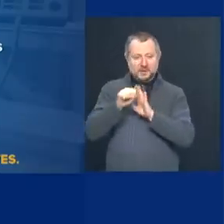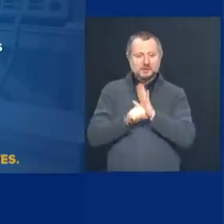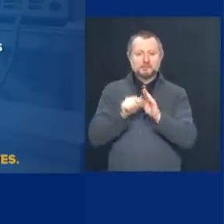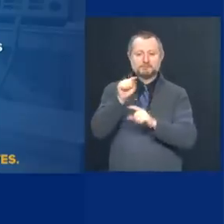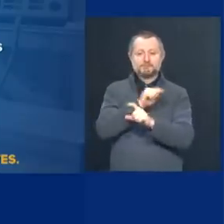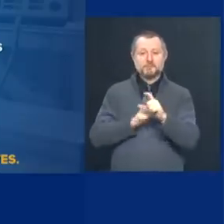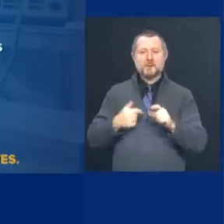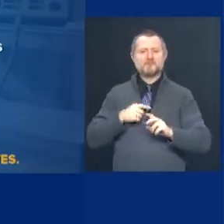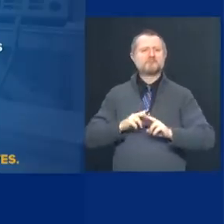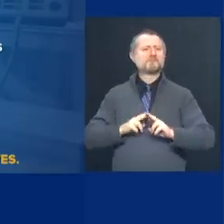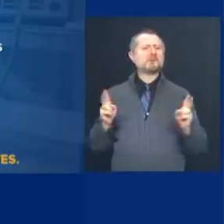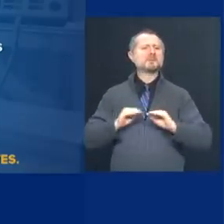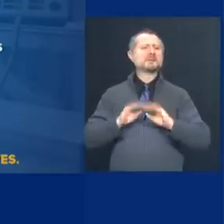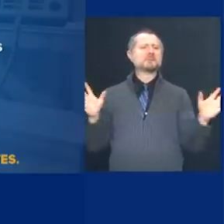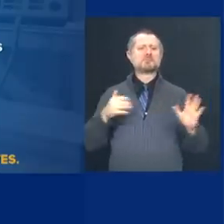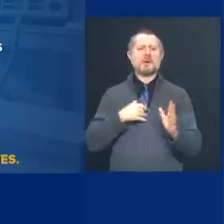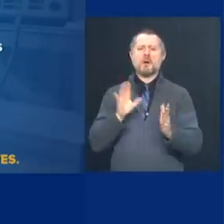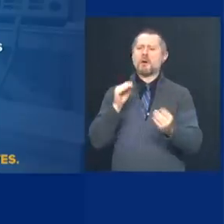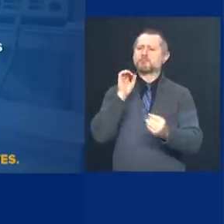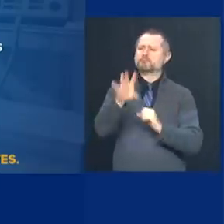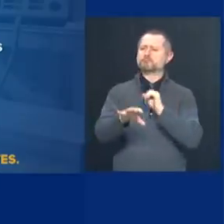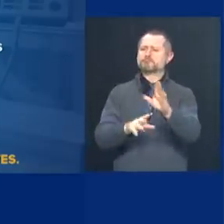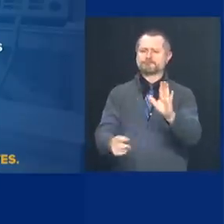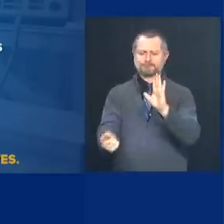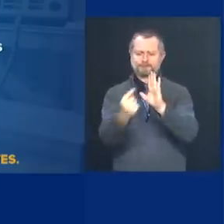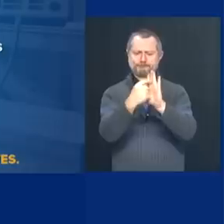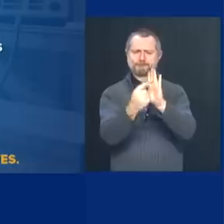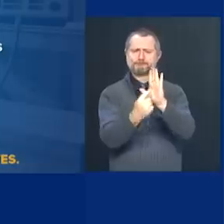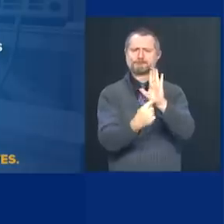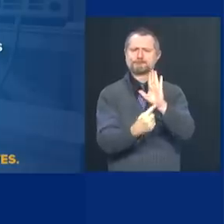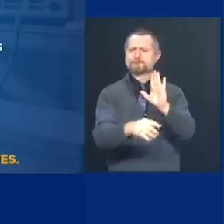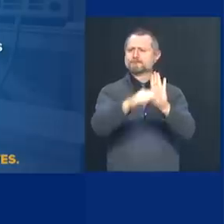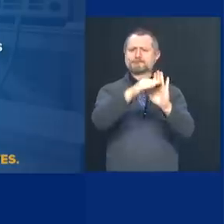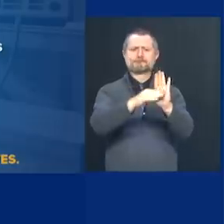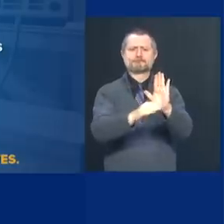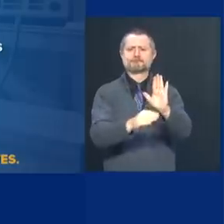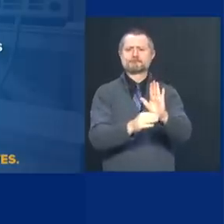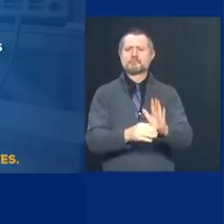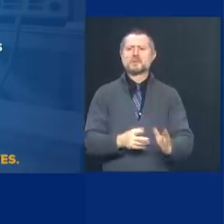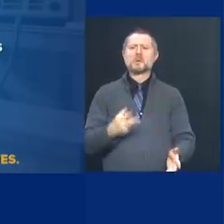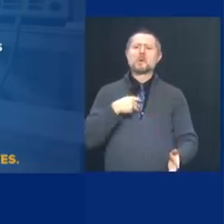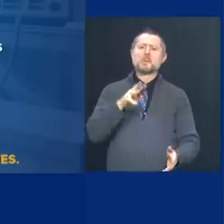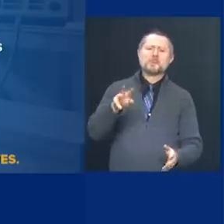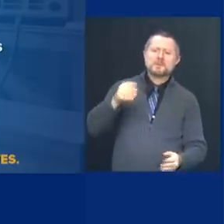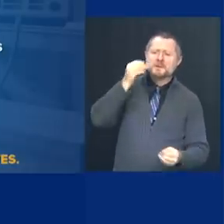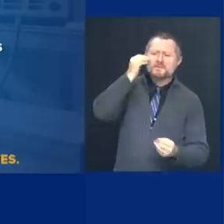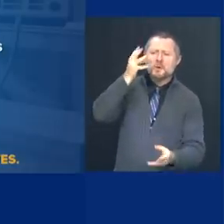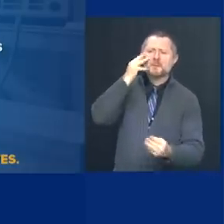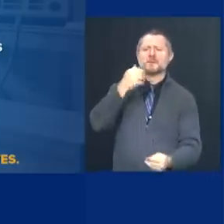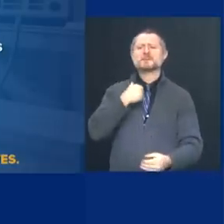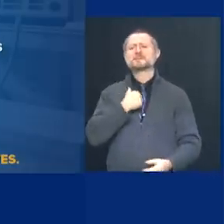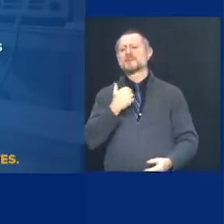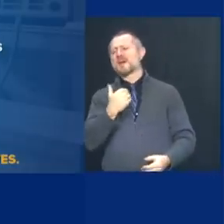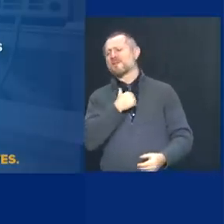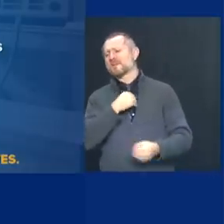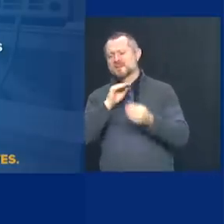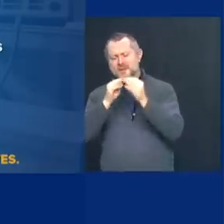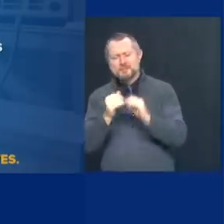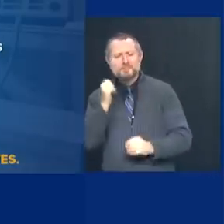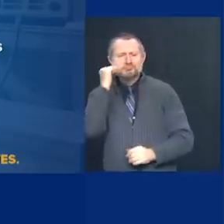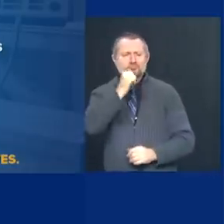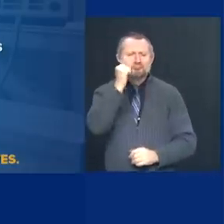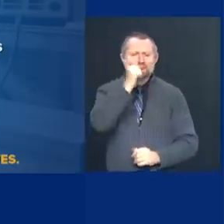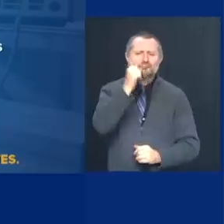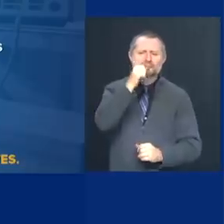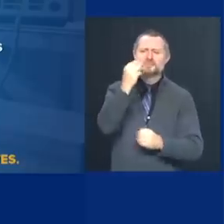and communicative with New Yorkers. We have websites. I give them numbers every day. I wanted them to hear the facts.